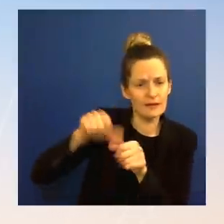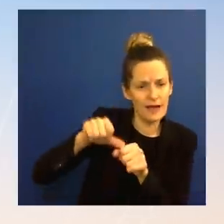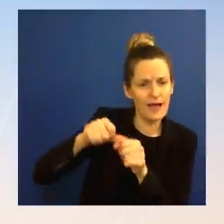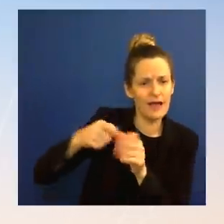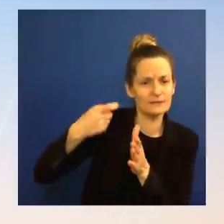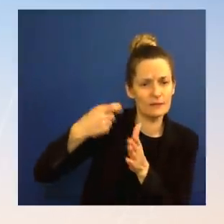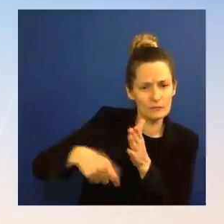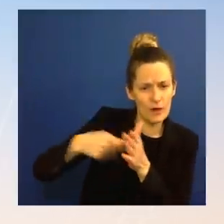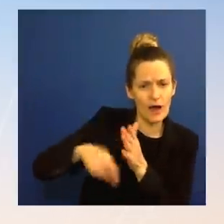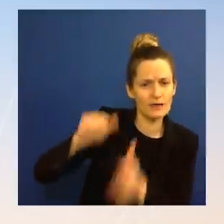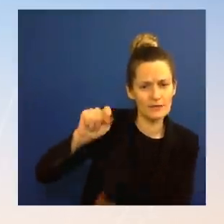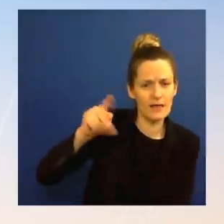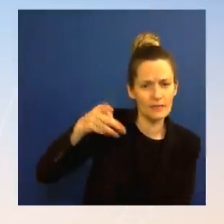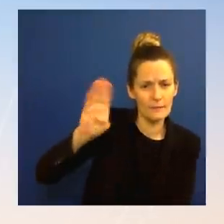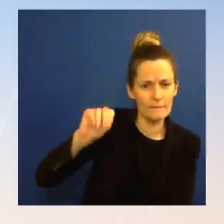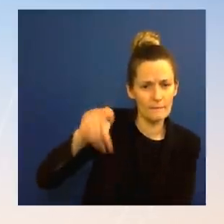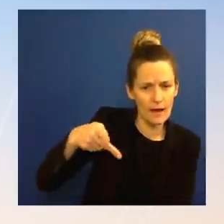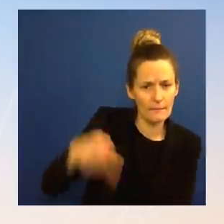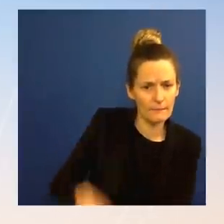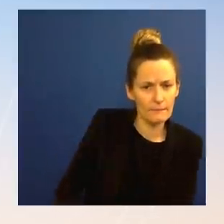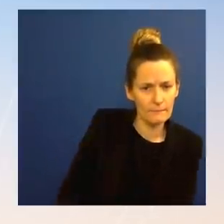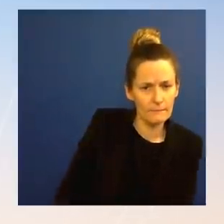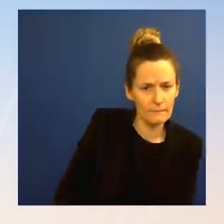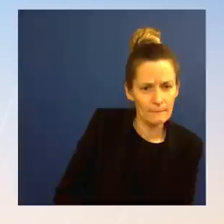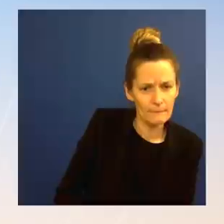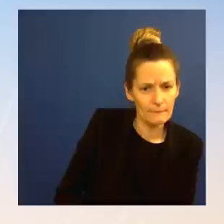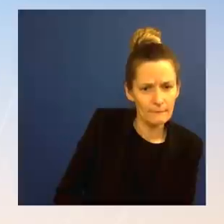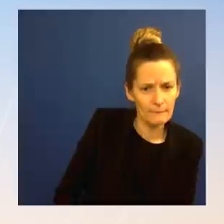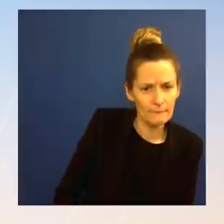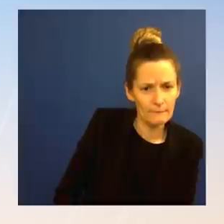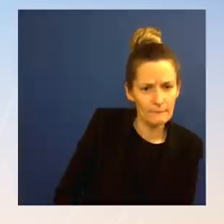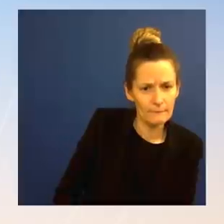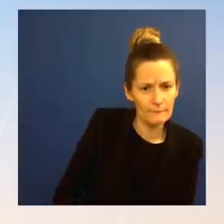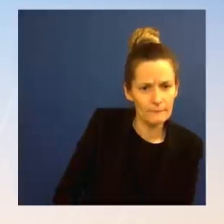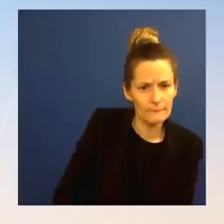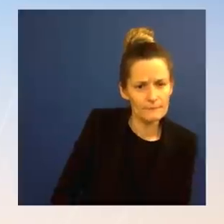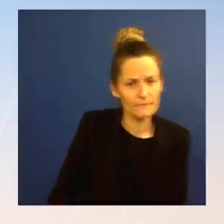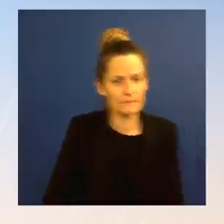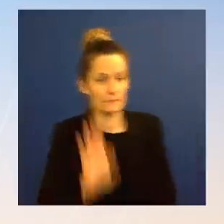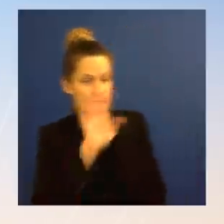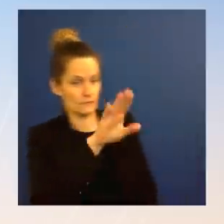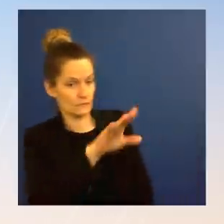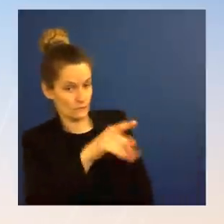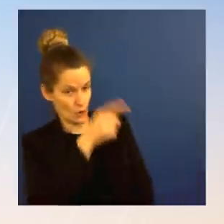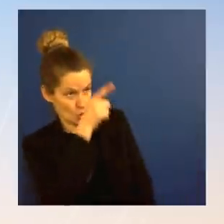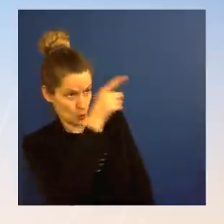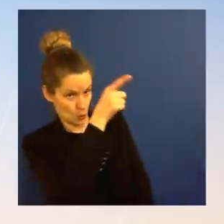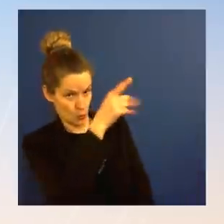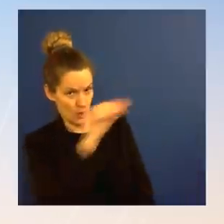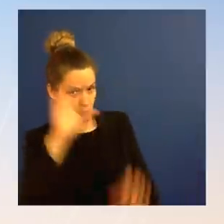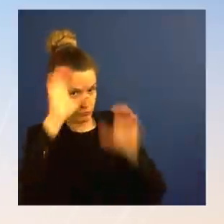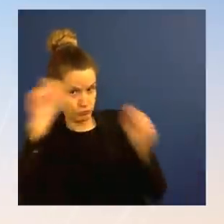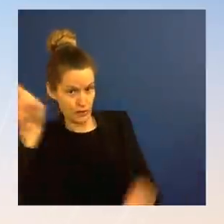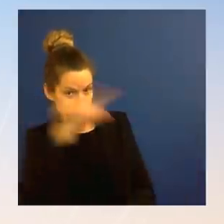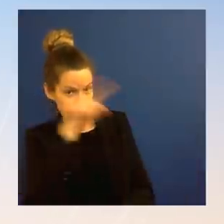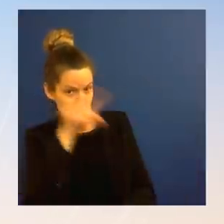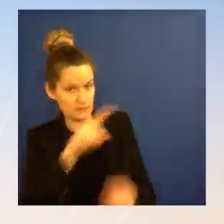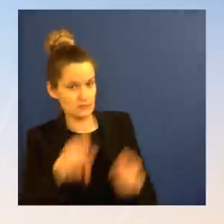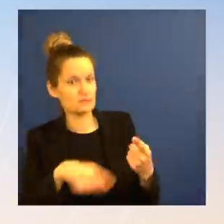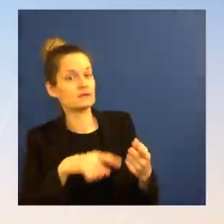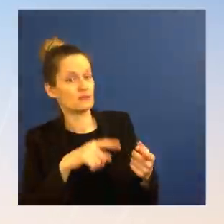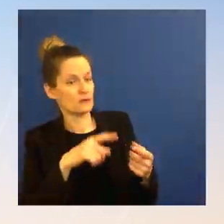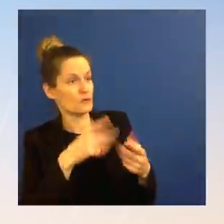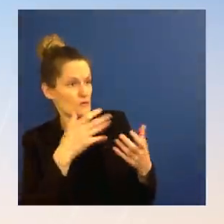producing energy here, saying that oil and gas companies have 9,000